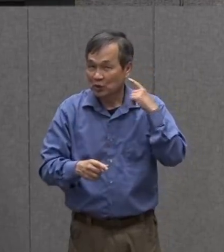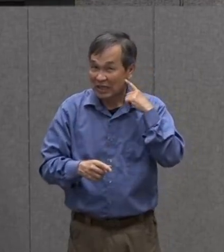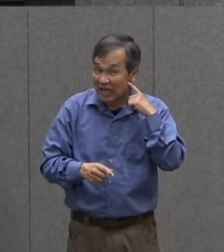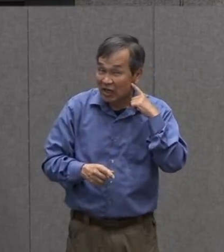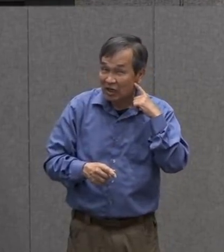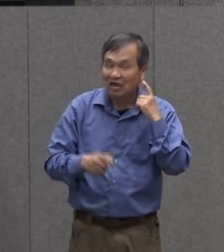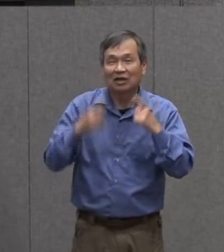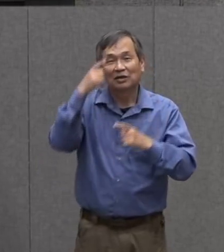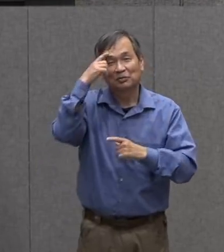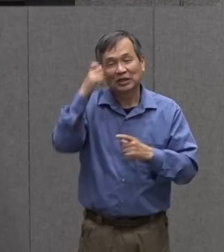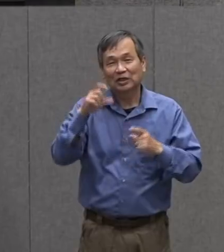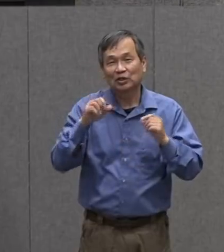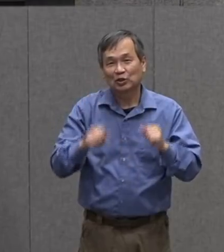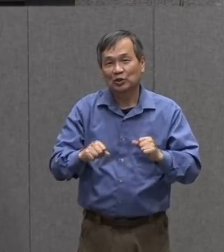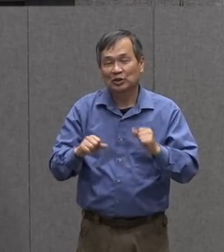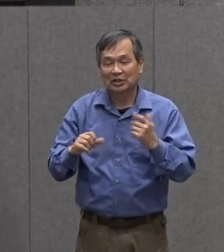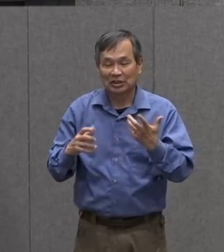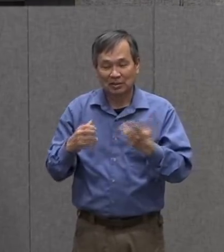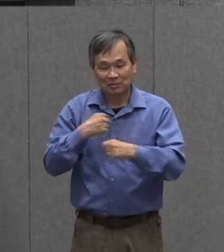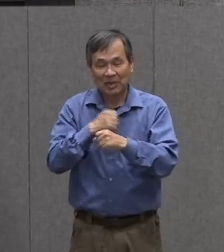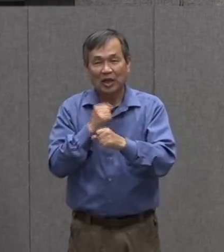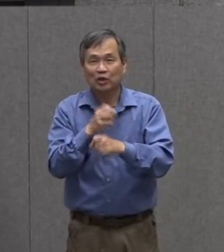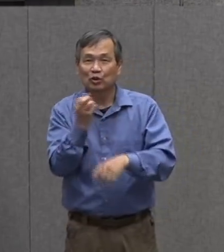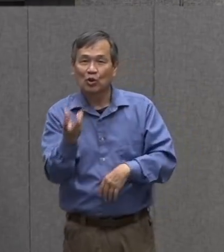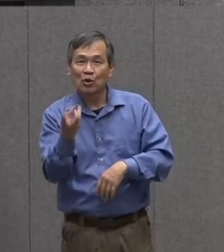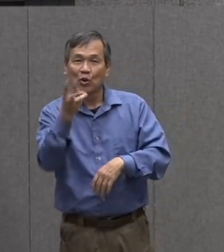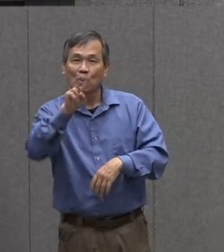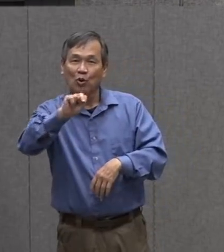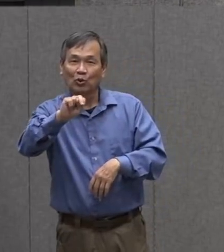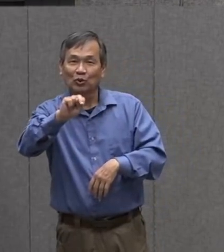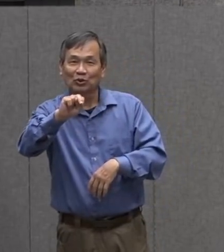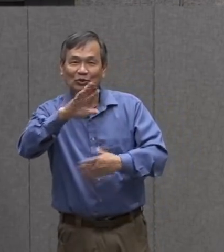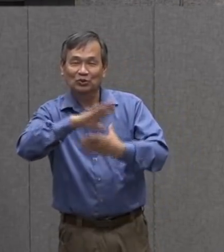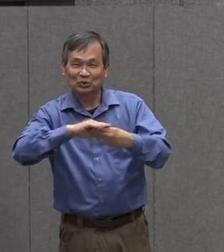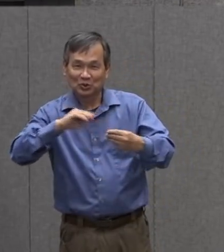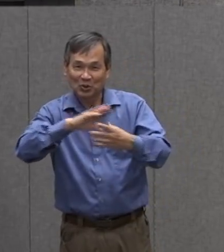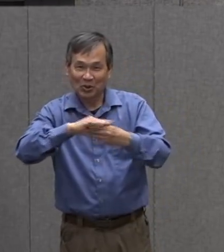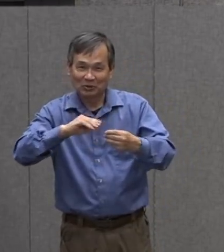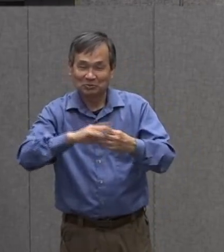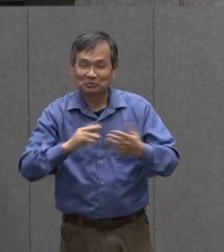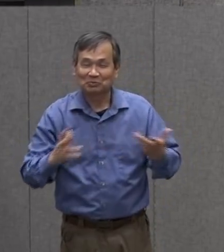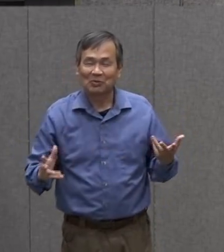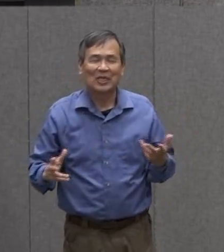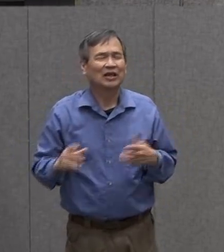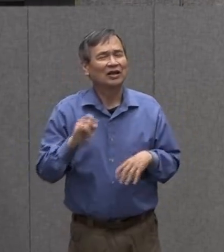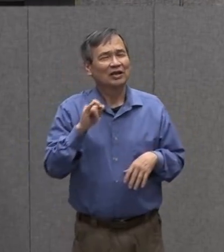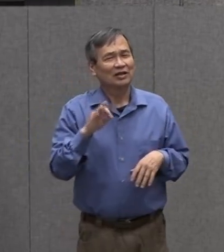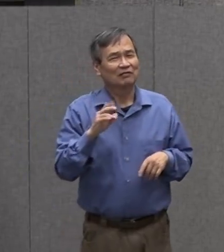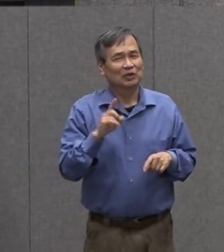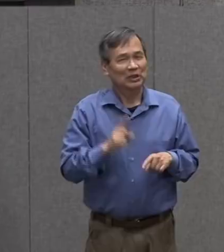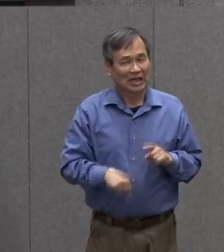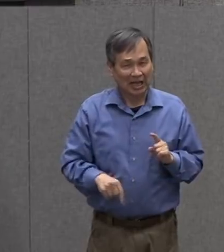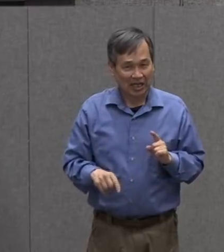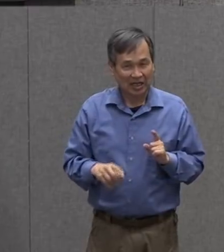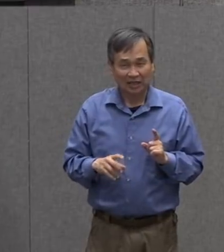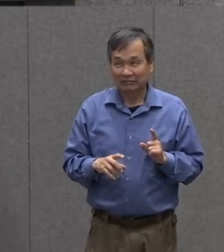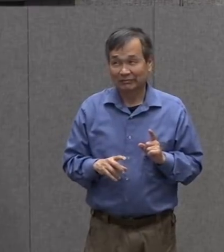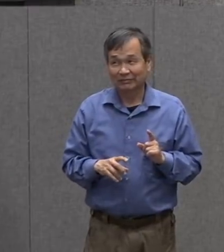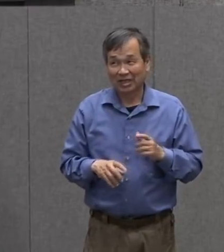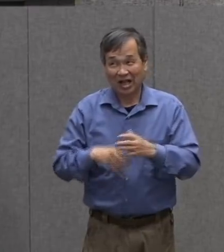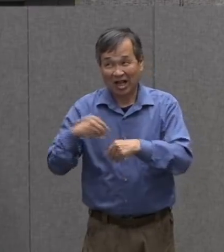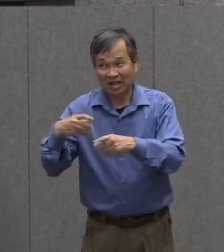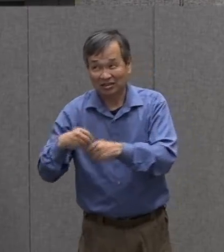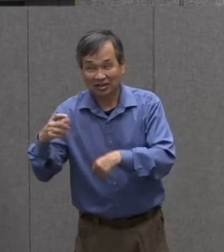because we can build stories around them so if you can't go outside